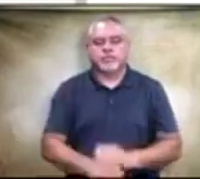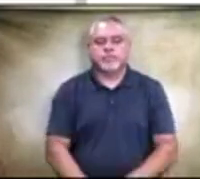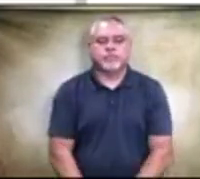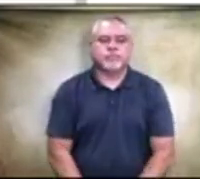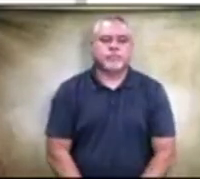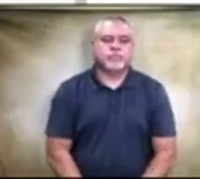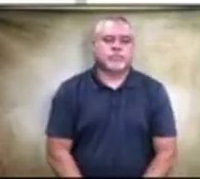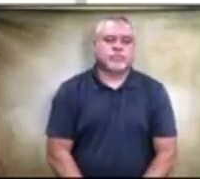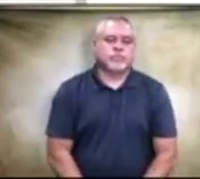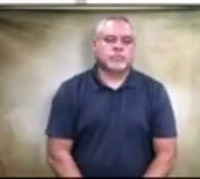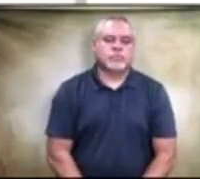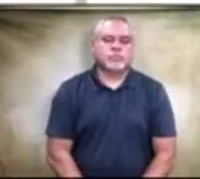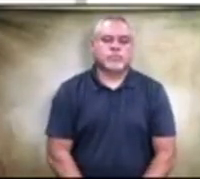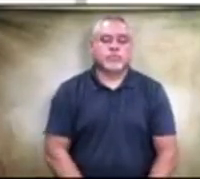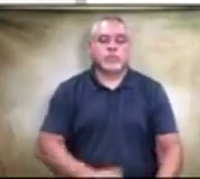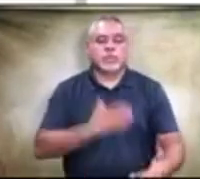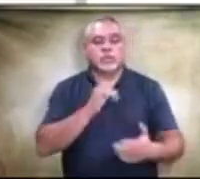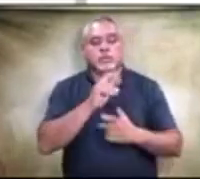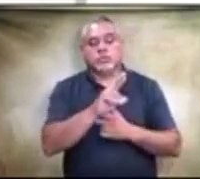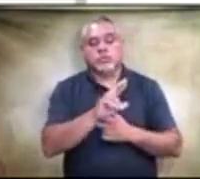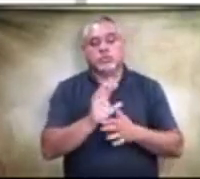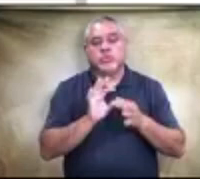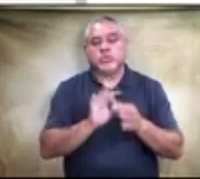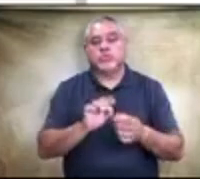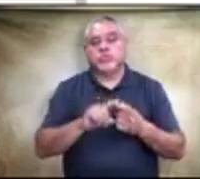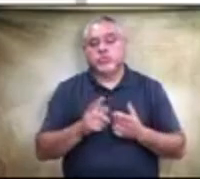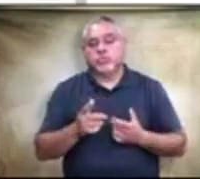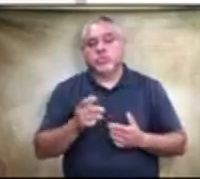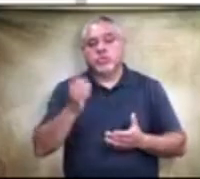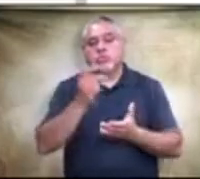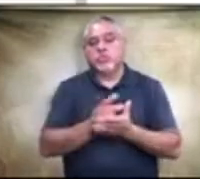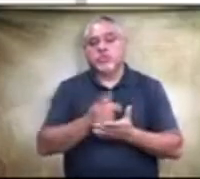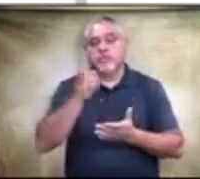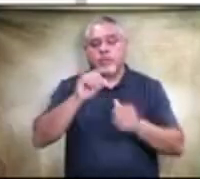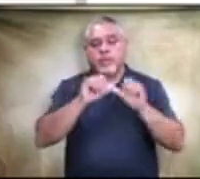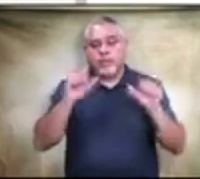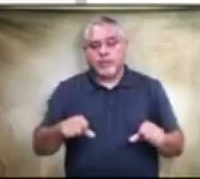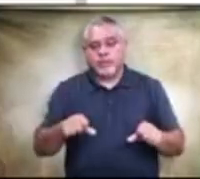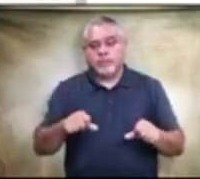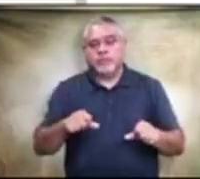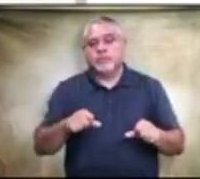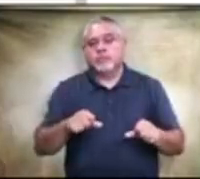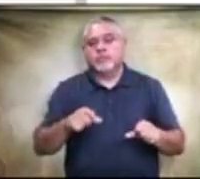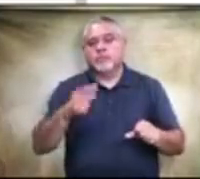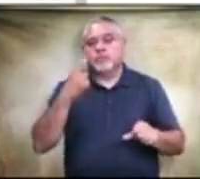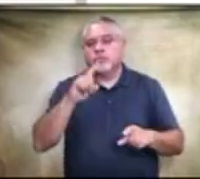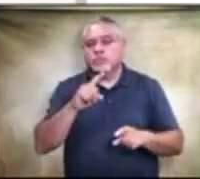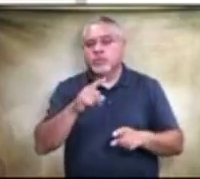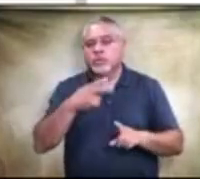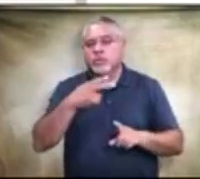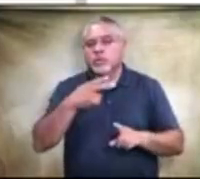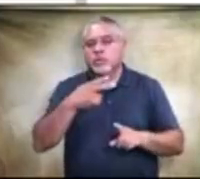Thank you, sir. So with regard to the approval for an architect for early college high school, as, uh, Dr.